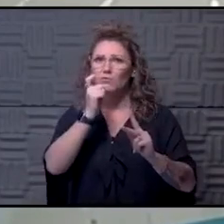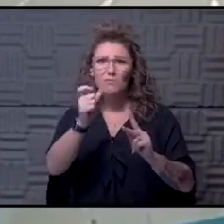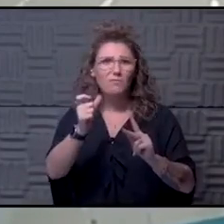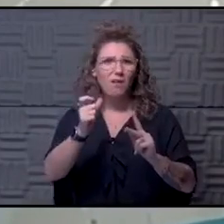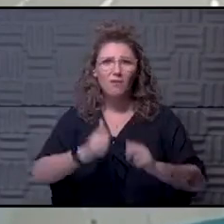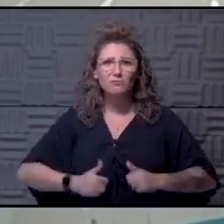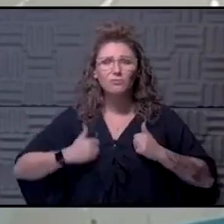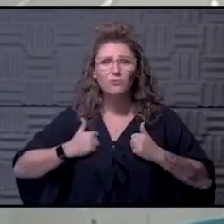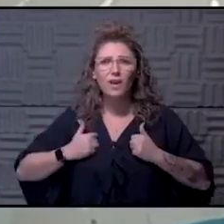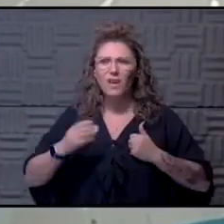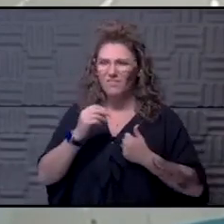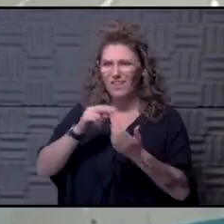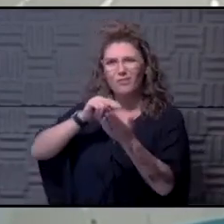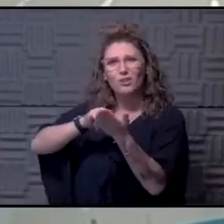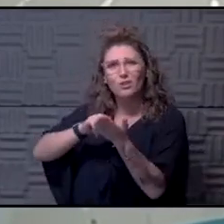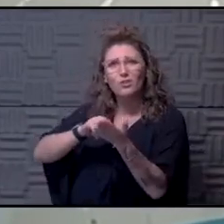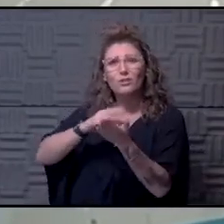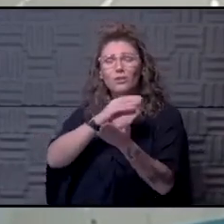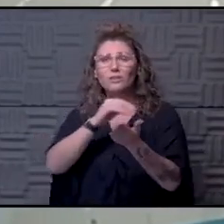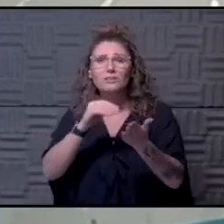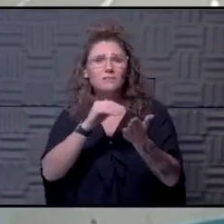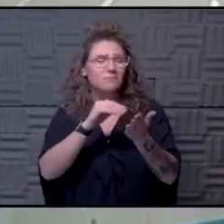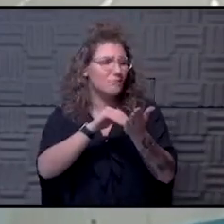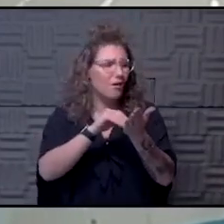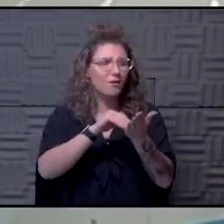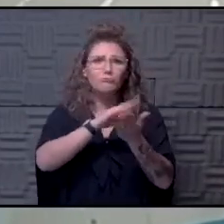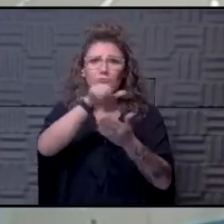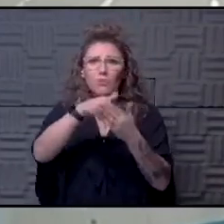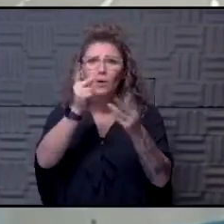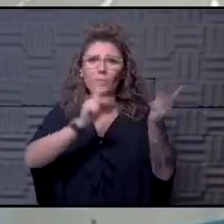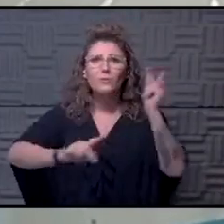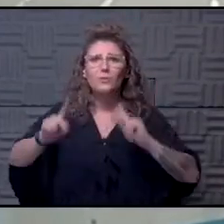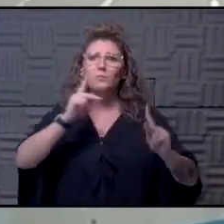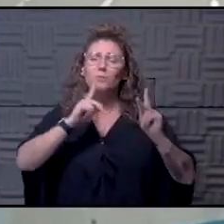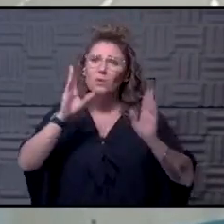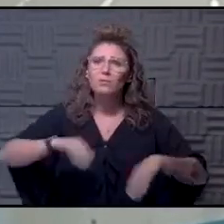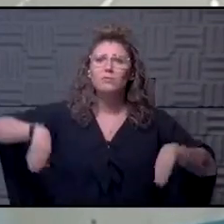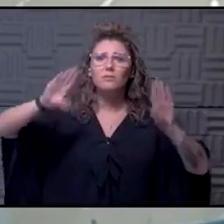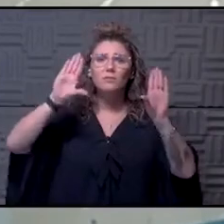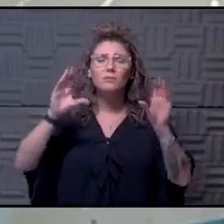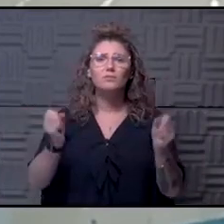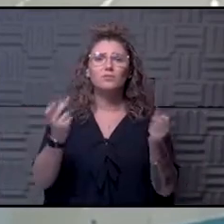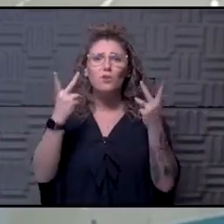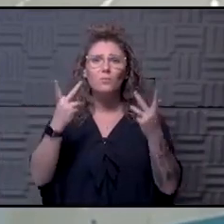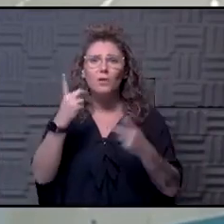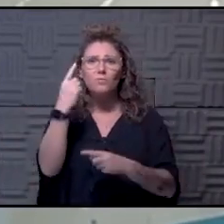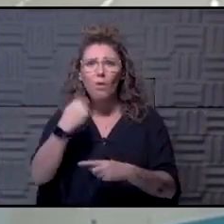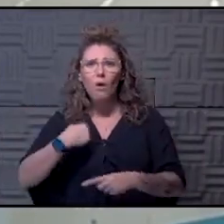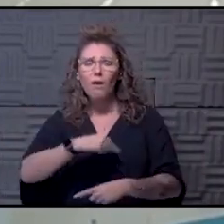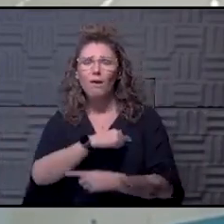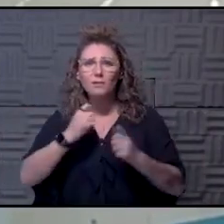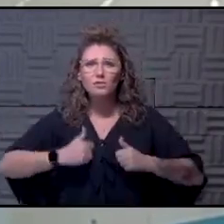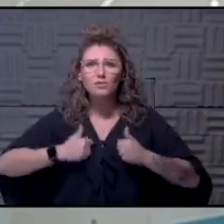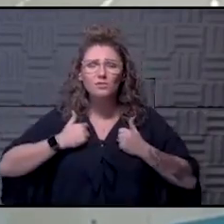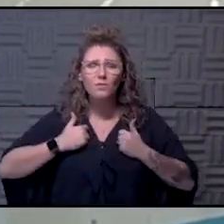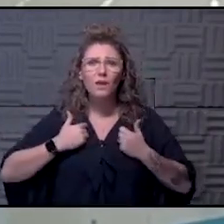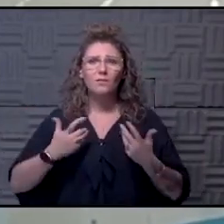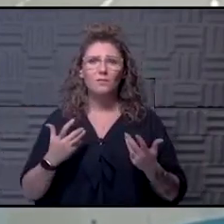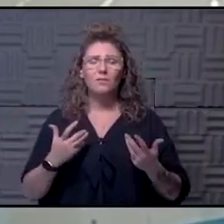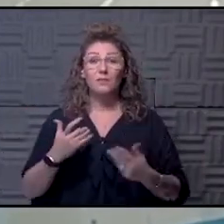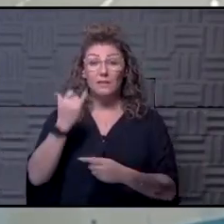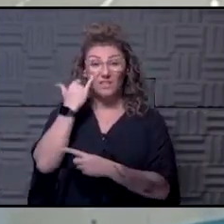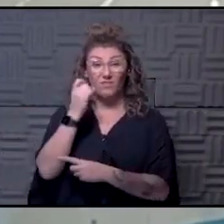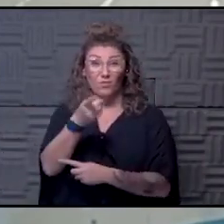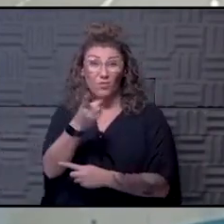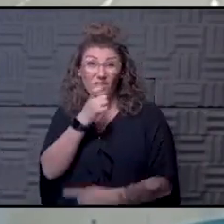and the nurses and the people that are paying such a high price in my mind for us to make it. You know, if you're not